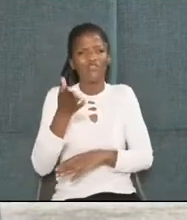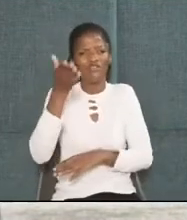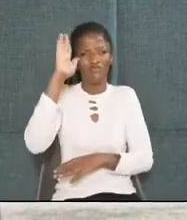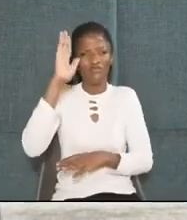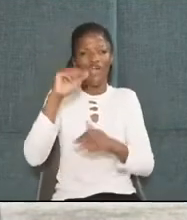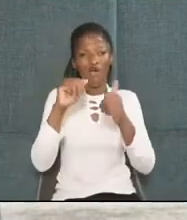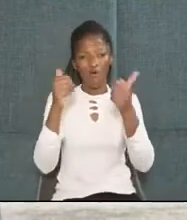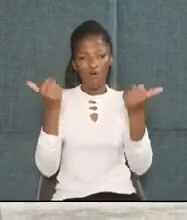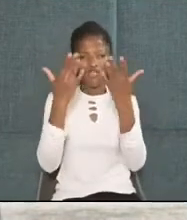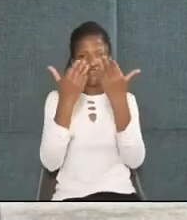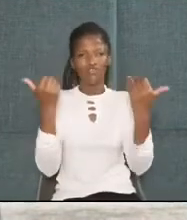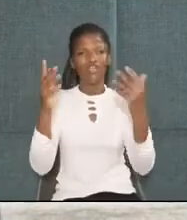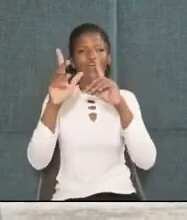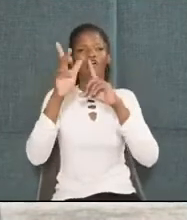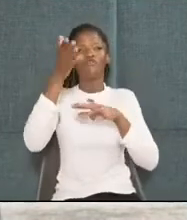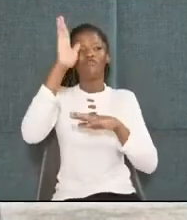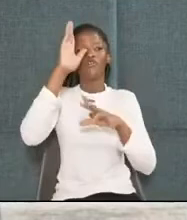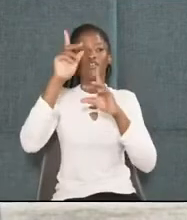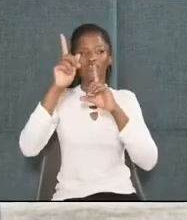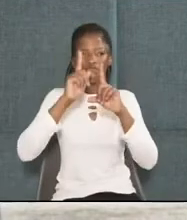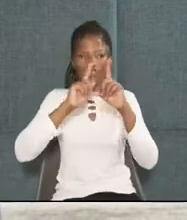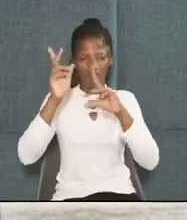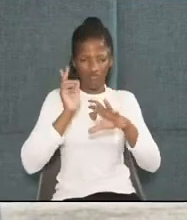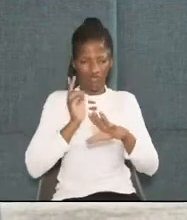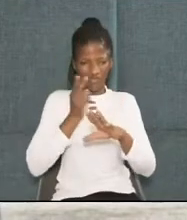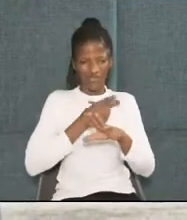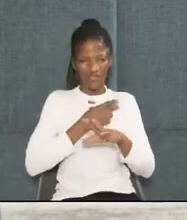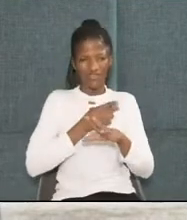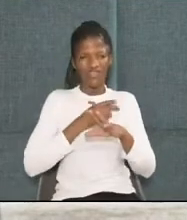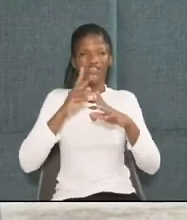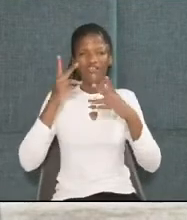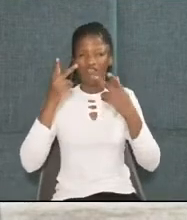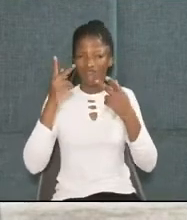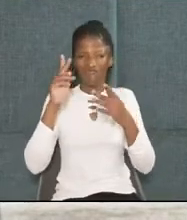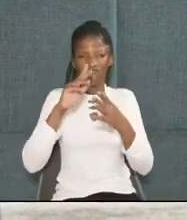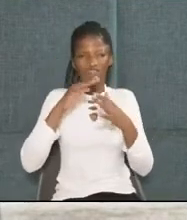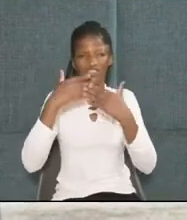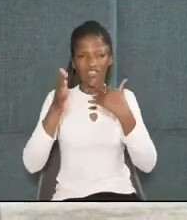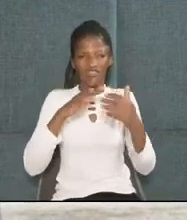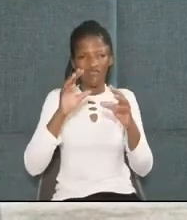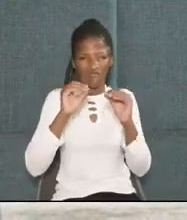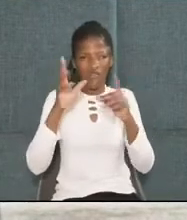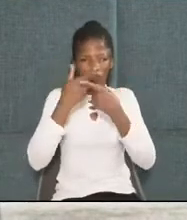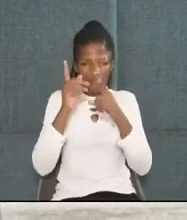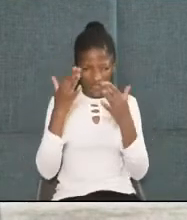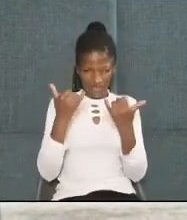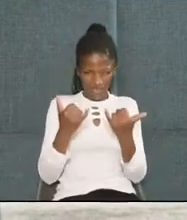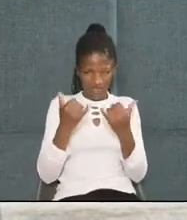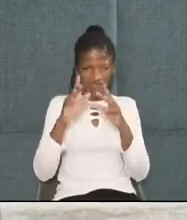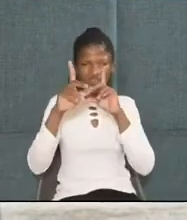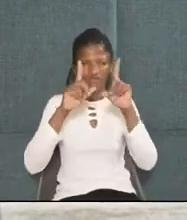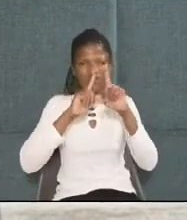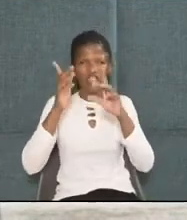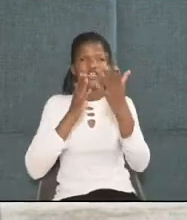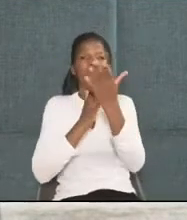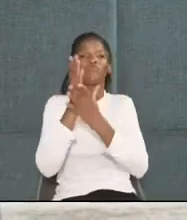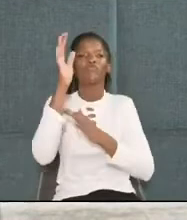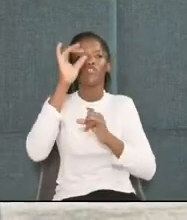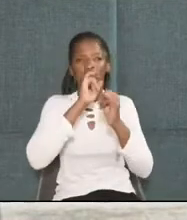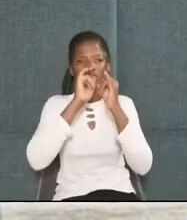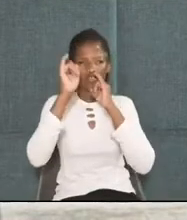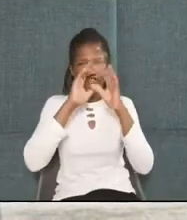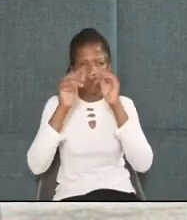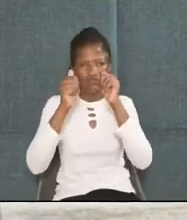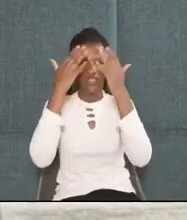children, God may not speak to us through visions like he used to in the past with the prophet, but he still speaks to us through the instructions that were